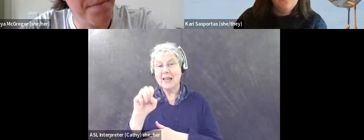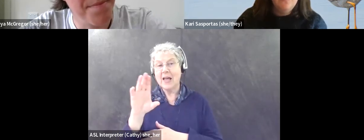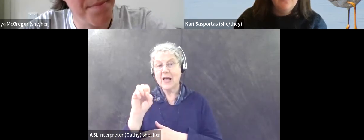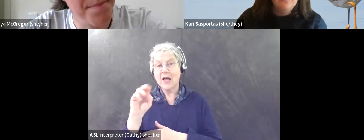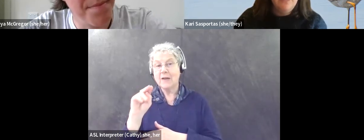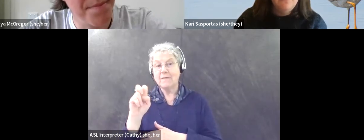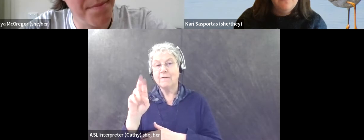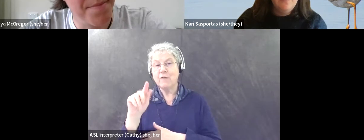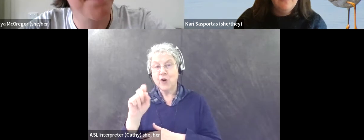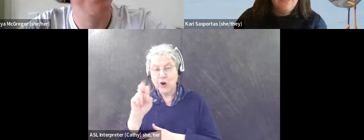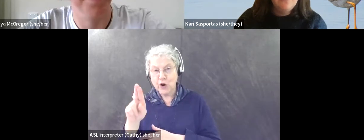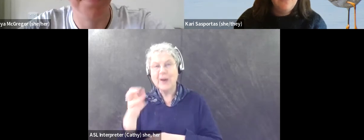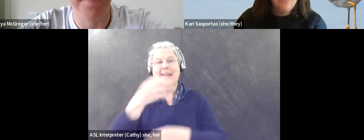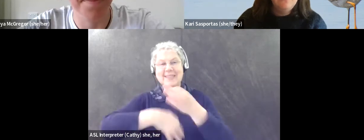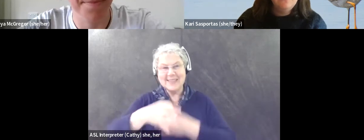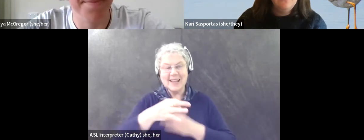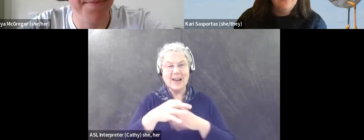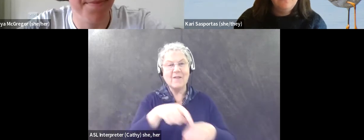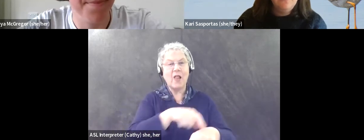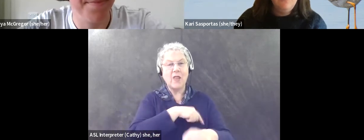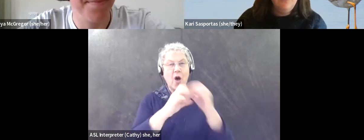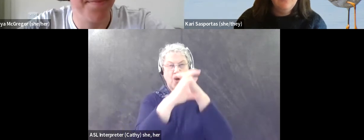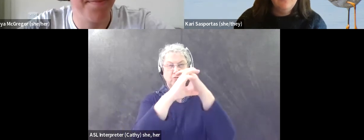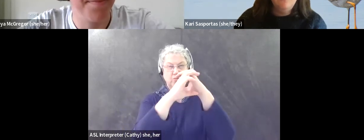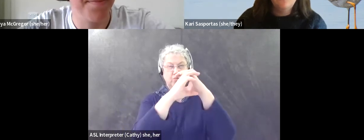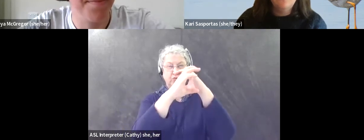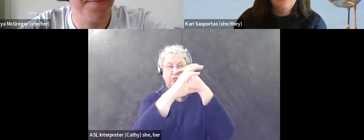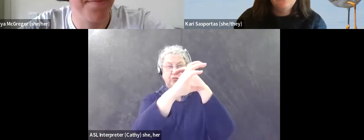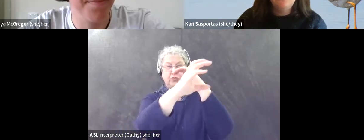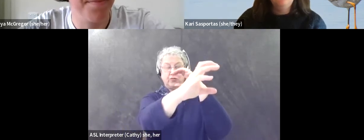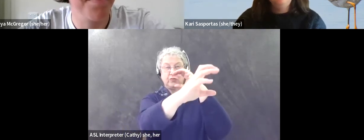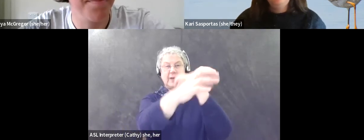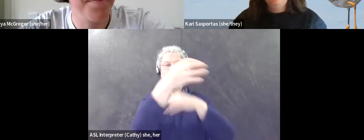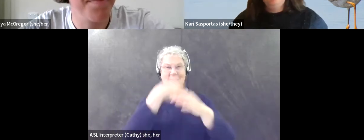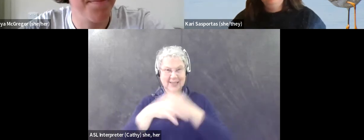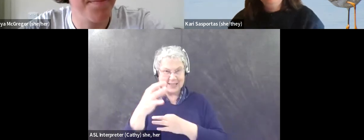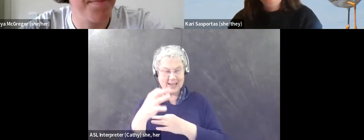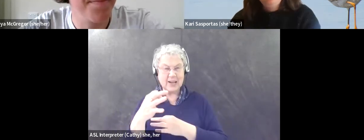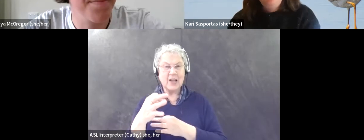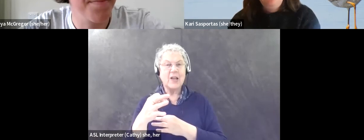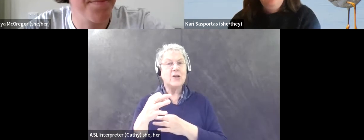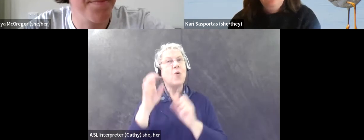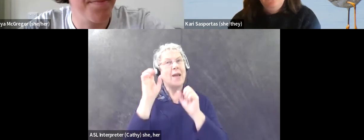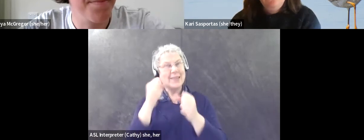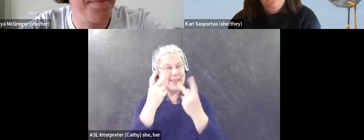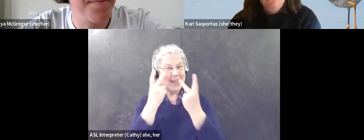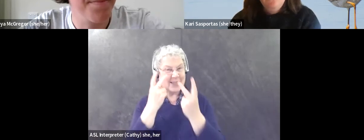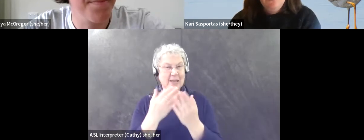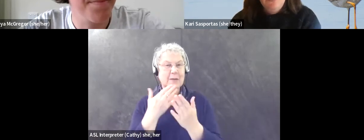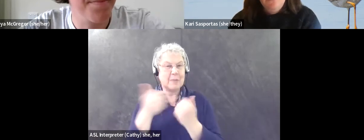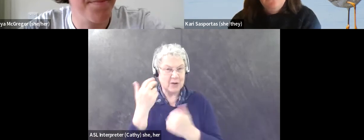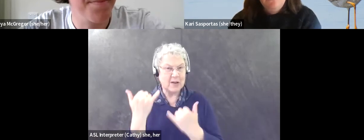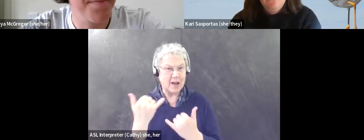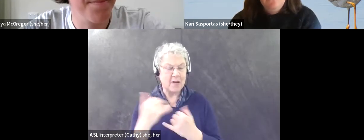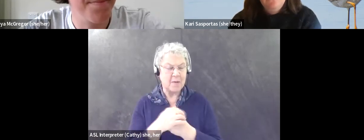as opposed to a longer lens. So I'll attach that to the lens and give me a little bit more reach. Um, and then I